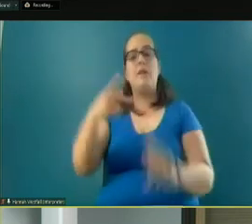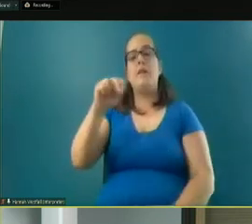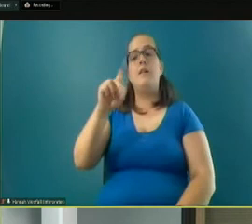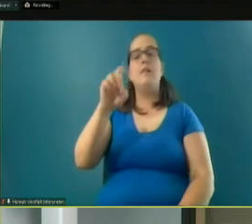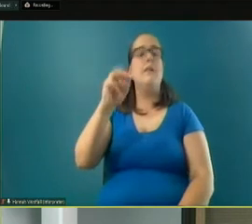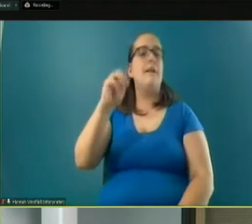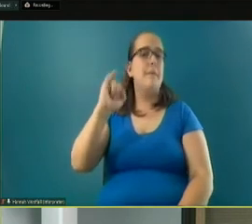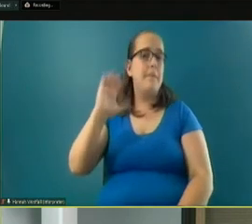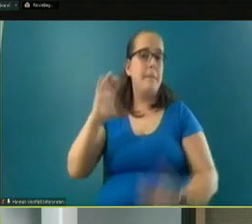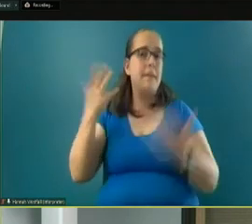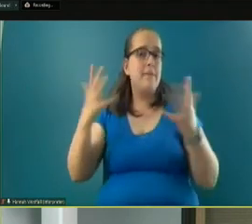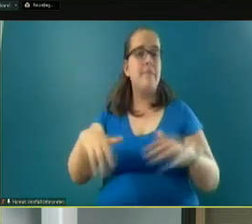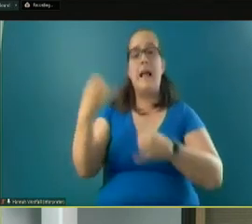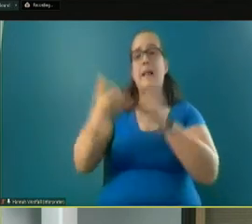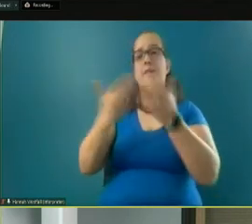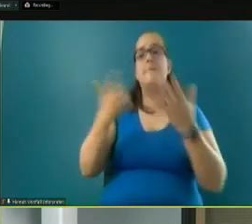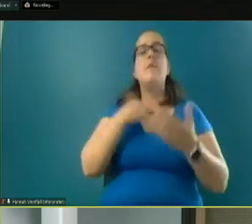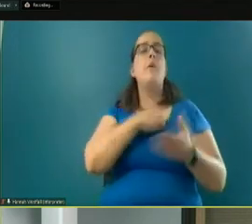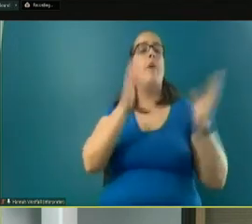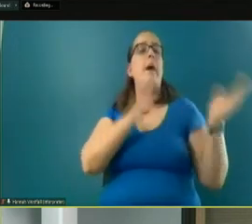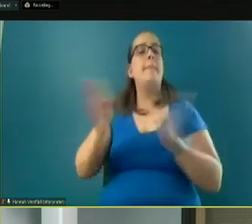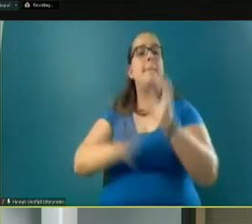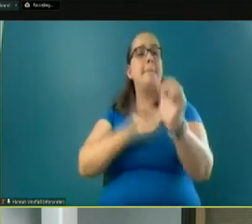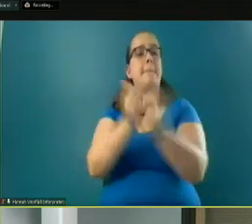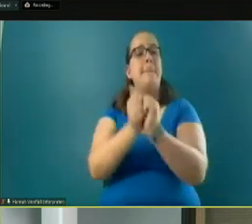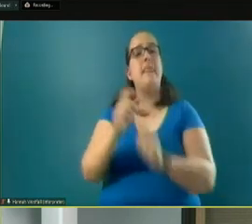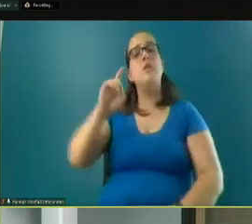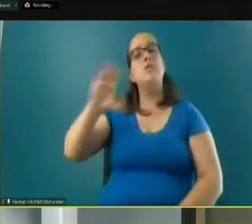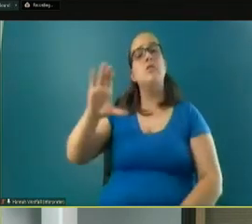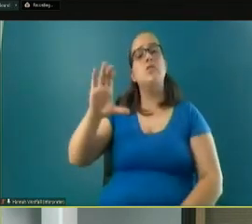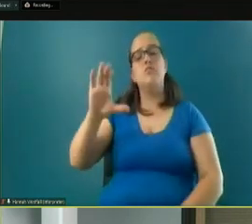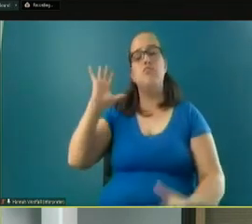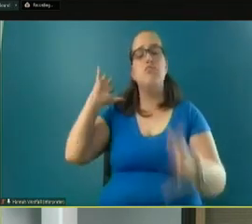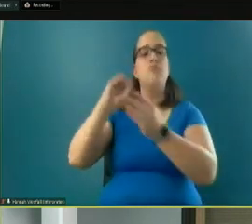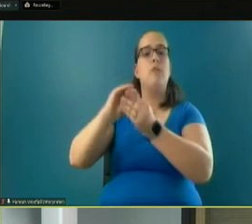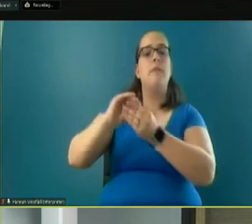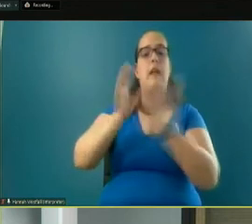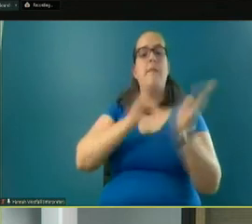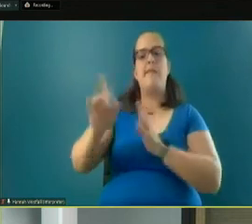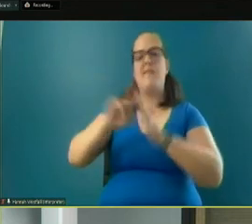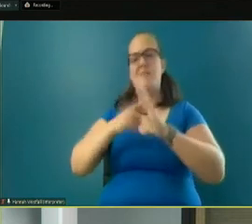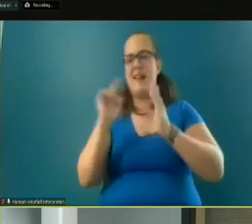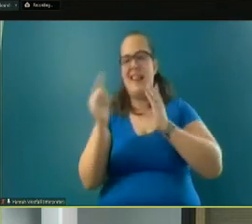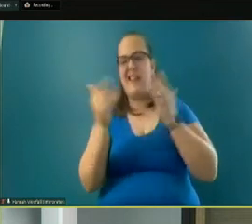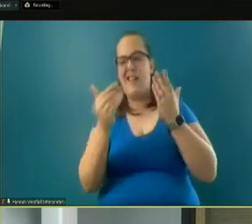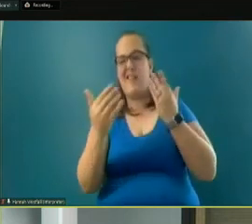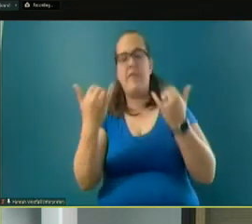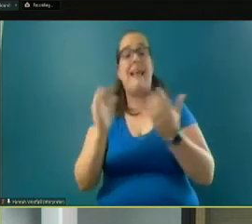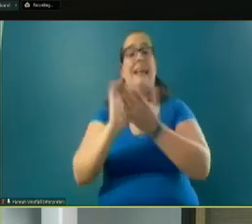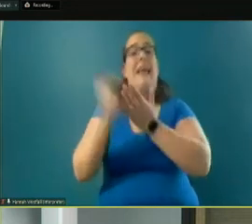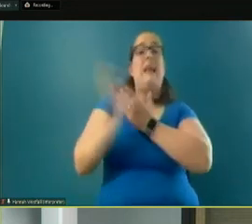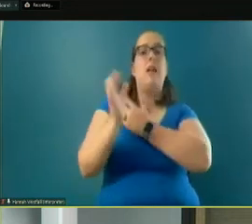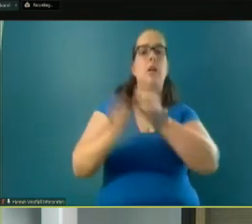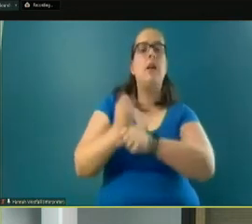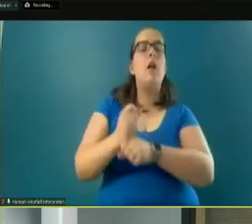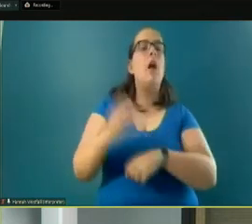I will say is we're planning to update the Deschutes County Comprehensive Plan beginning later this calendar year, and